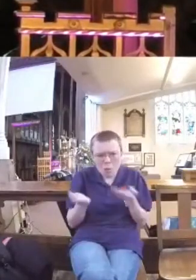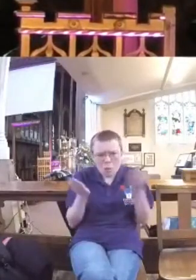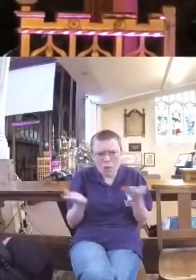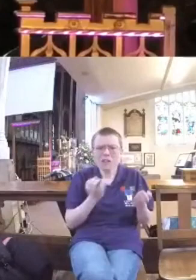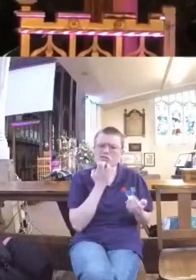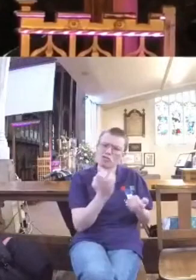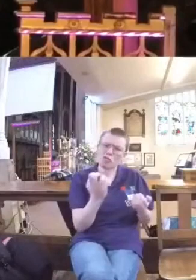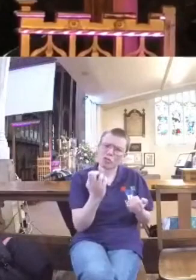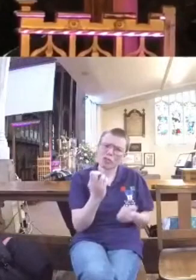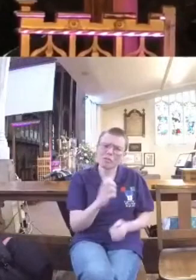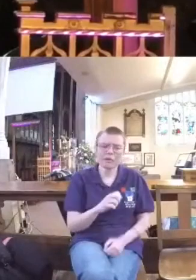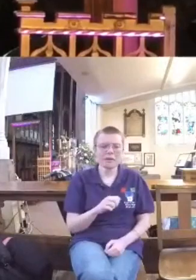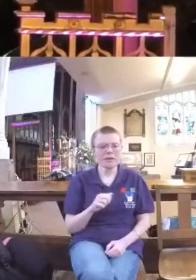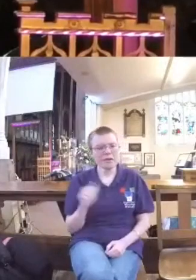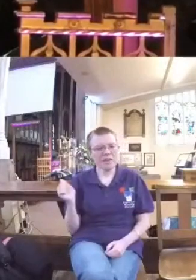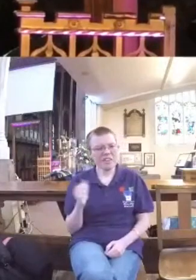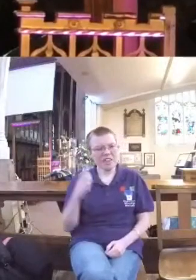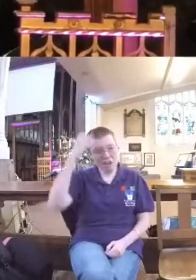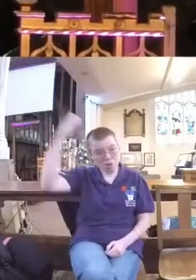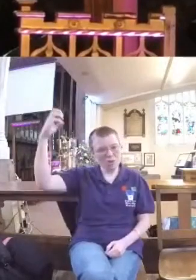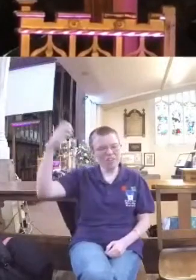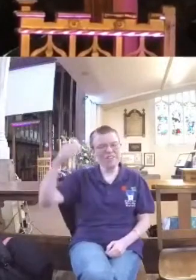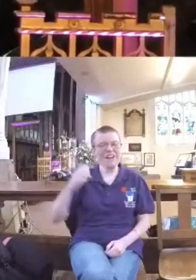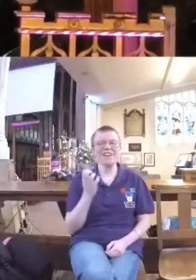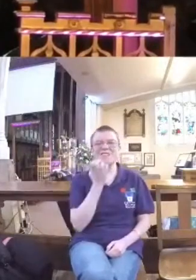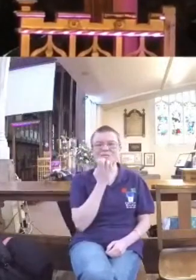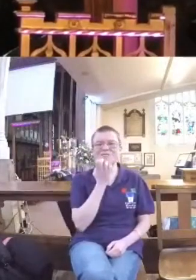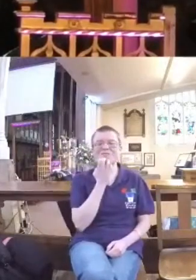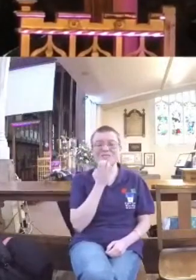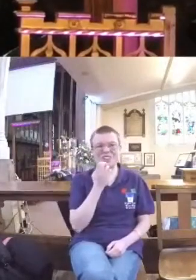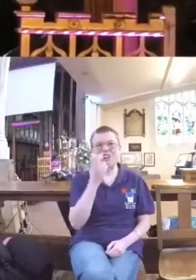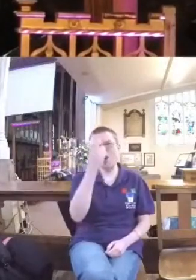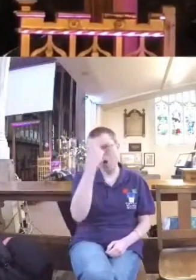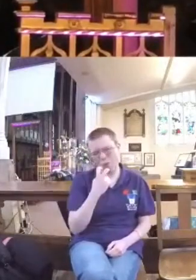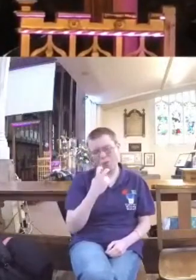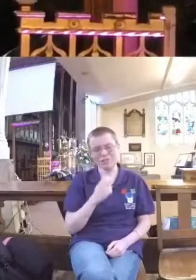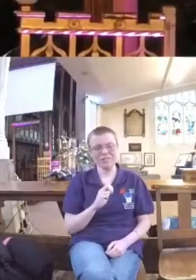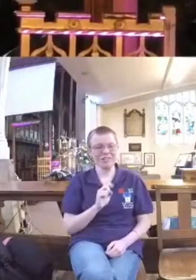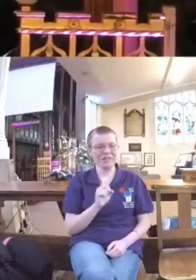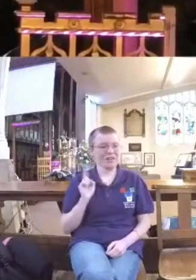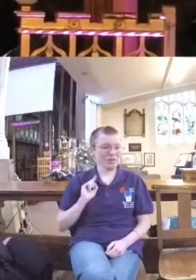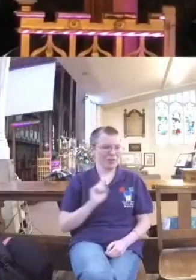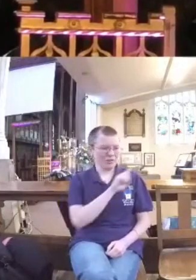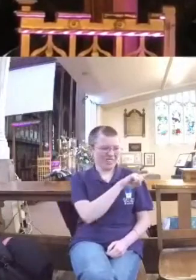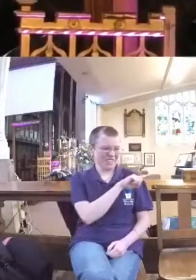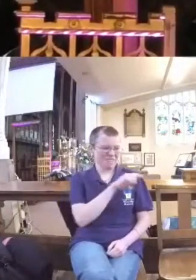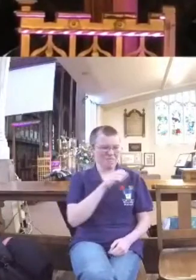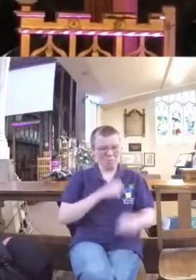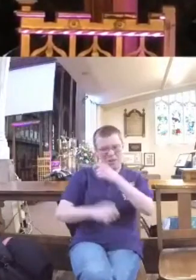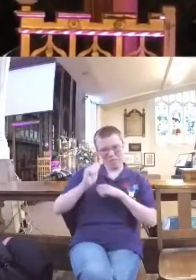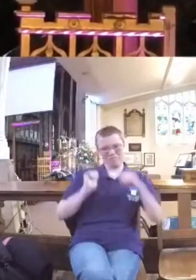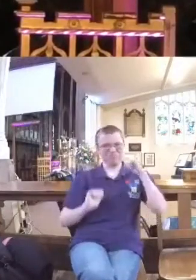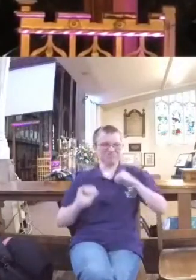Then, Isaiah made the classic mistake of giving in to pride and thinking that